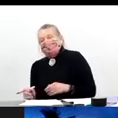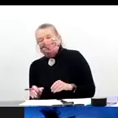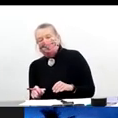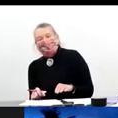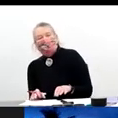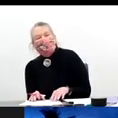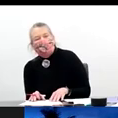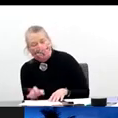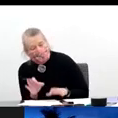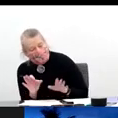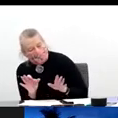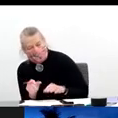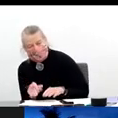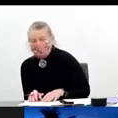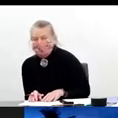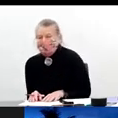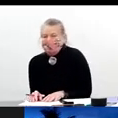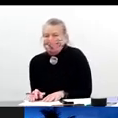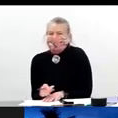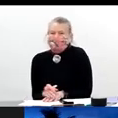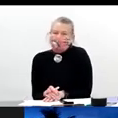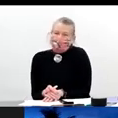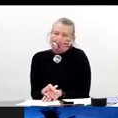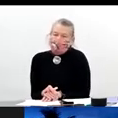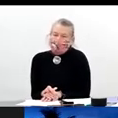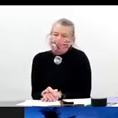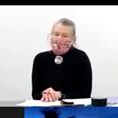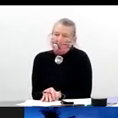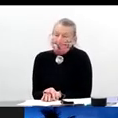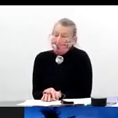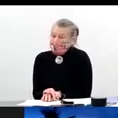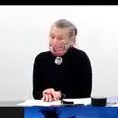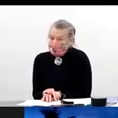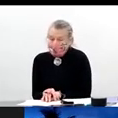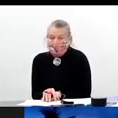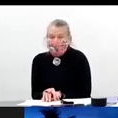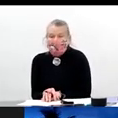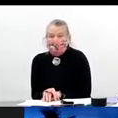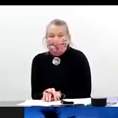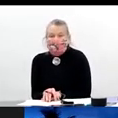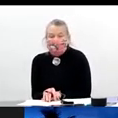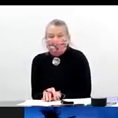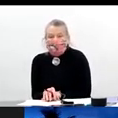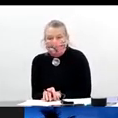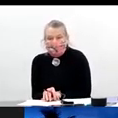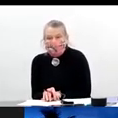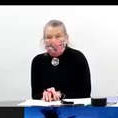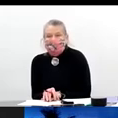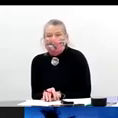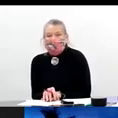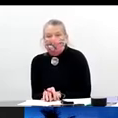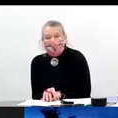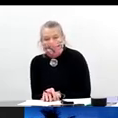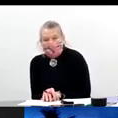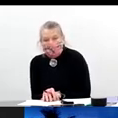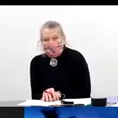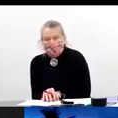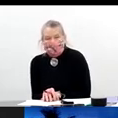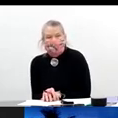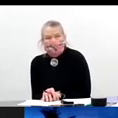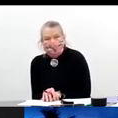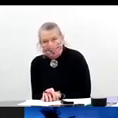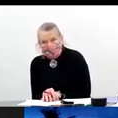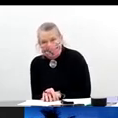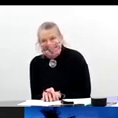Okay. I want to thank, we'll close out this first hour and I'd like to thank, uh, Dr. Fauci, uh, Dr. Lee, Dr. Marsh,